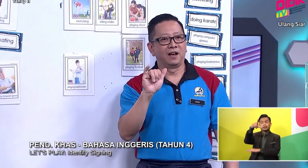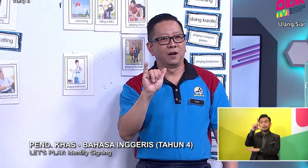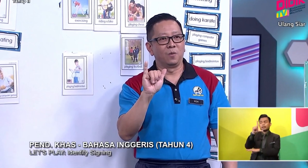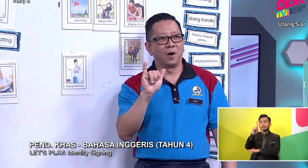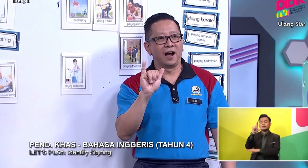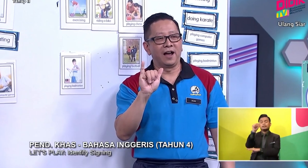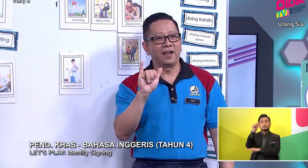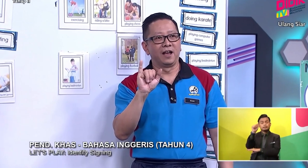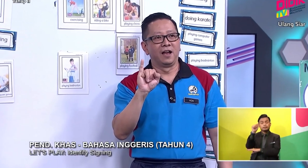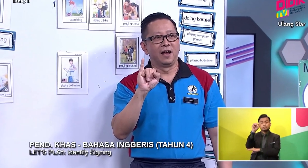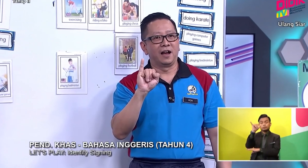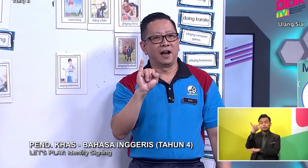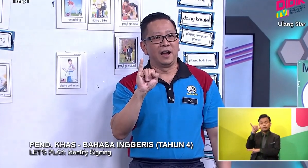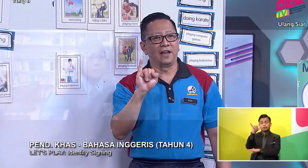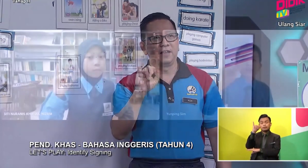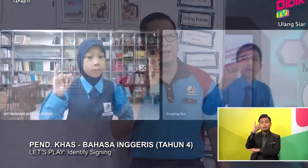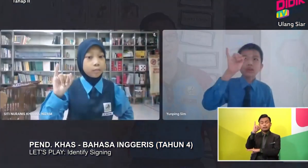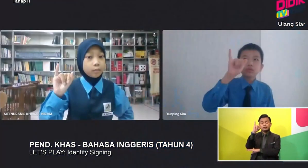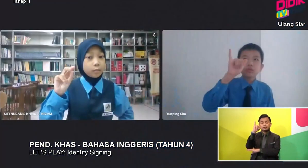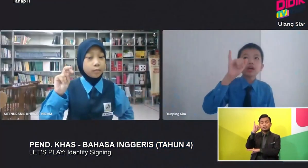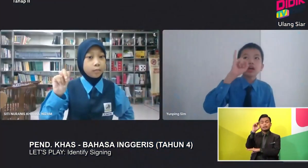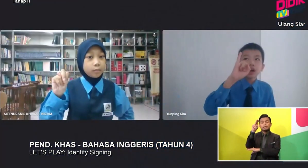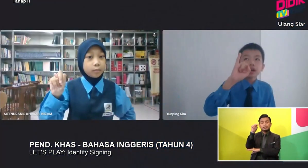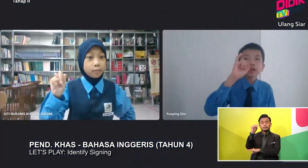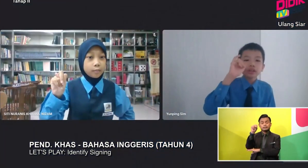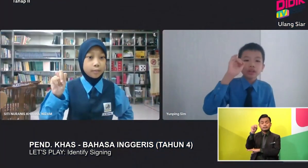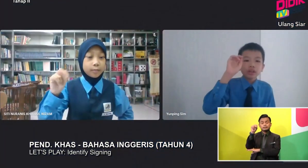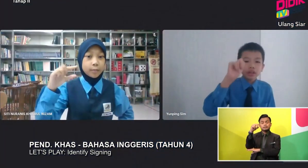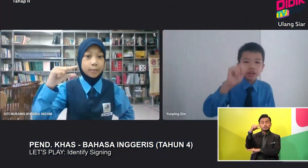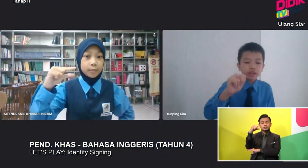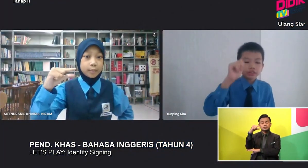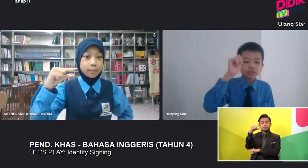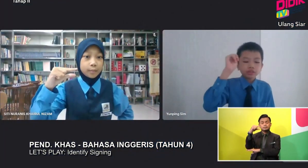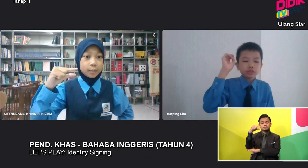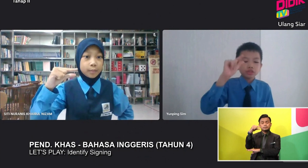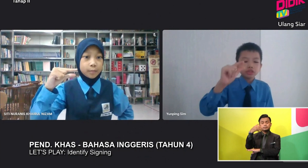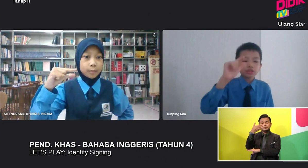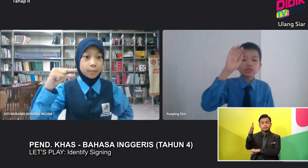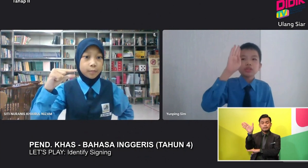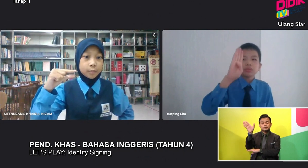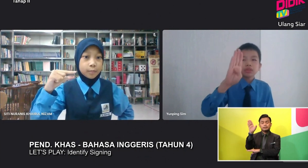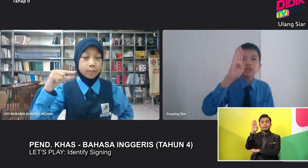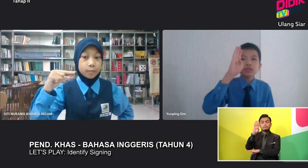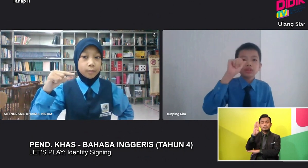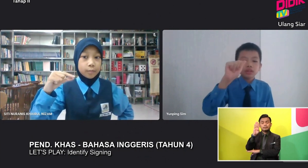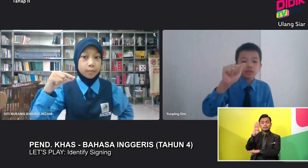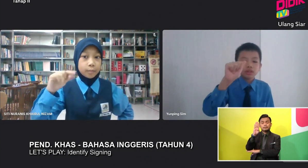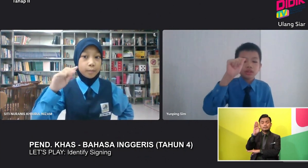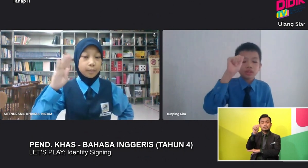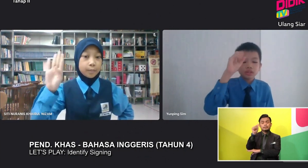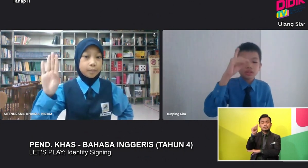Y I N G Badminton. E